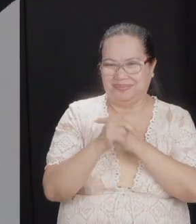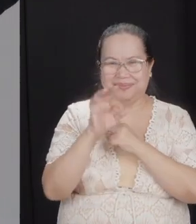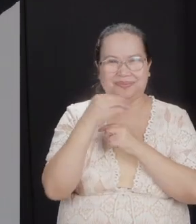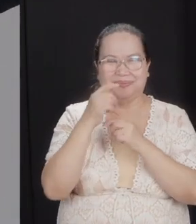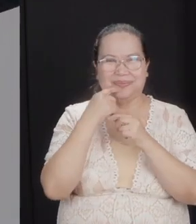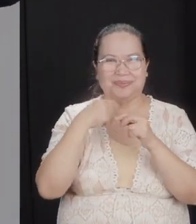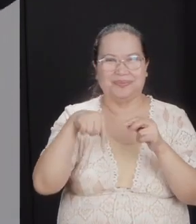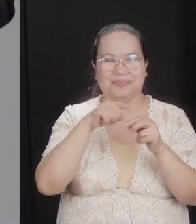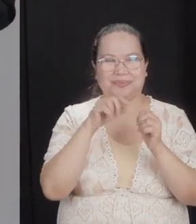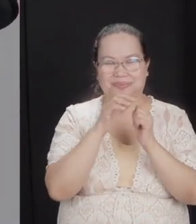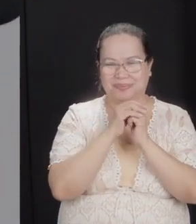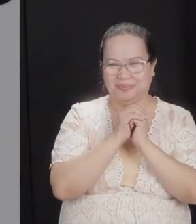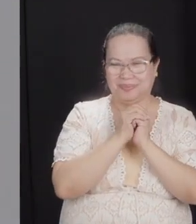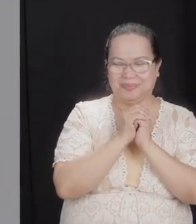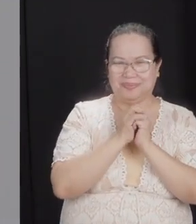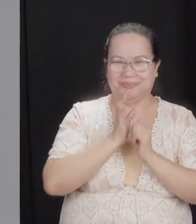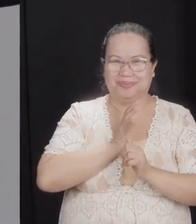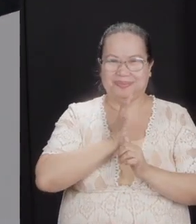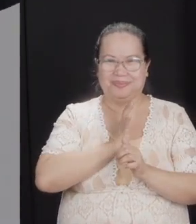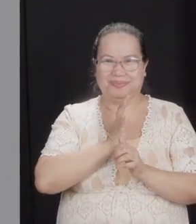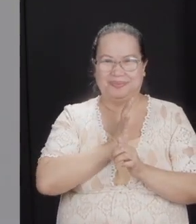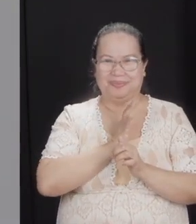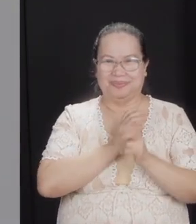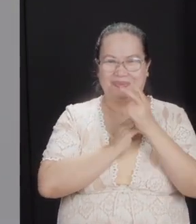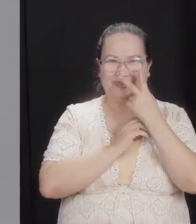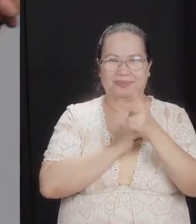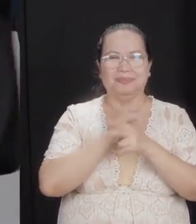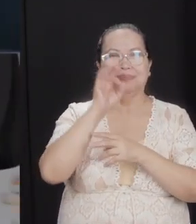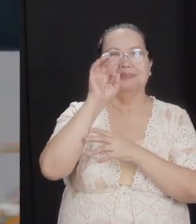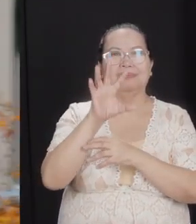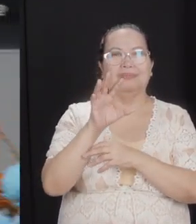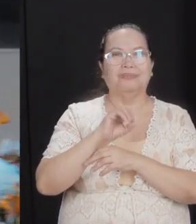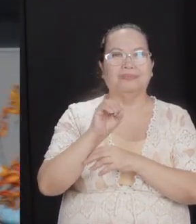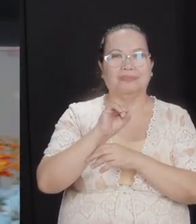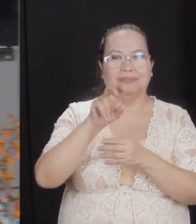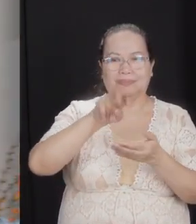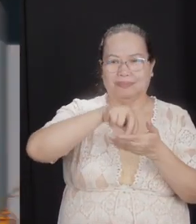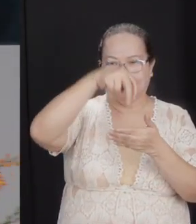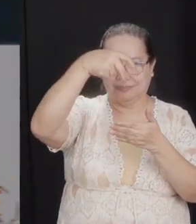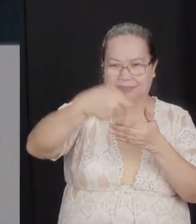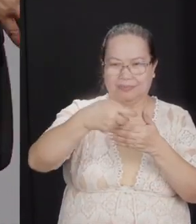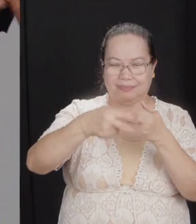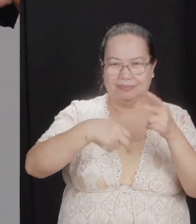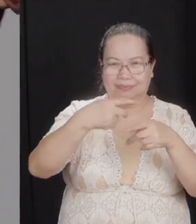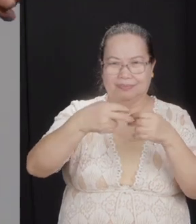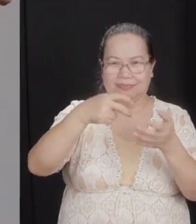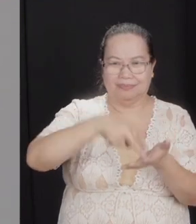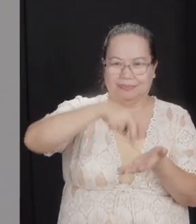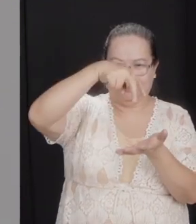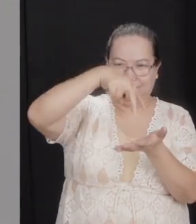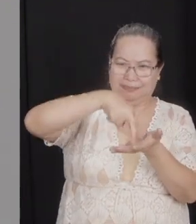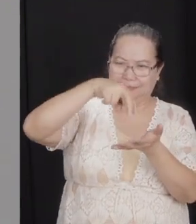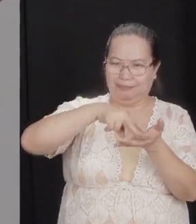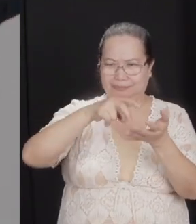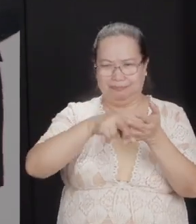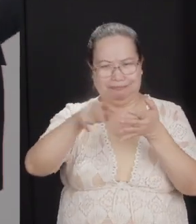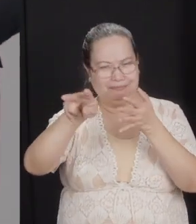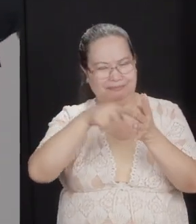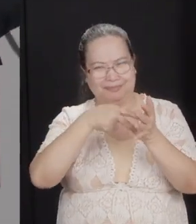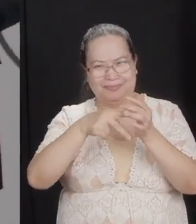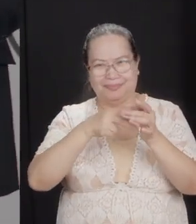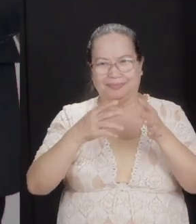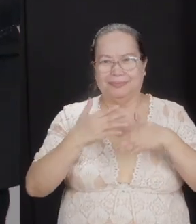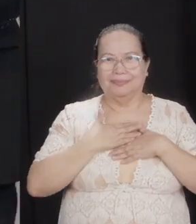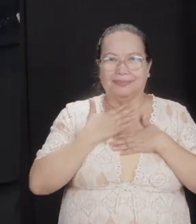worship a bit formal, no? So you say, pastor, no one is falling down or rolling on the floor. Frankly, I'm